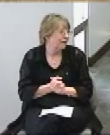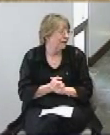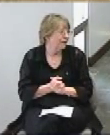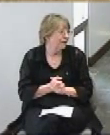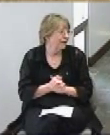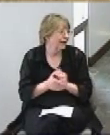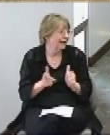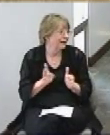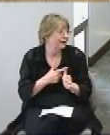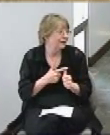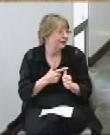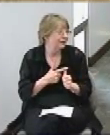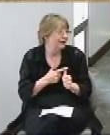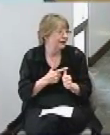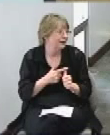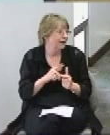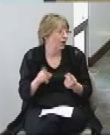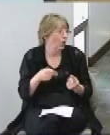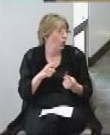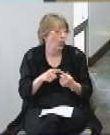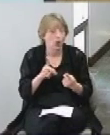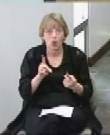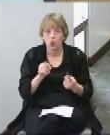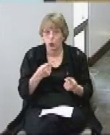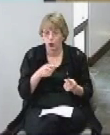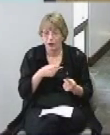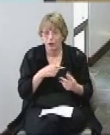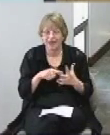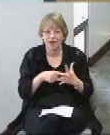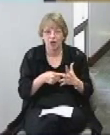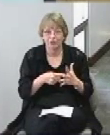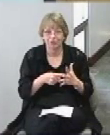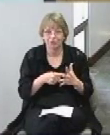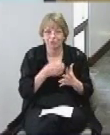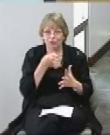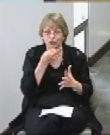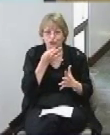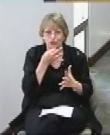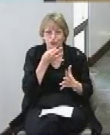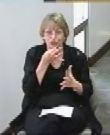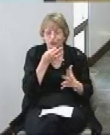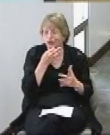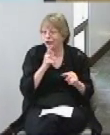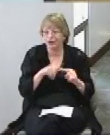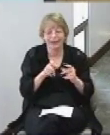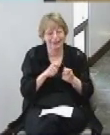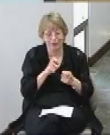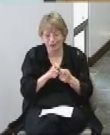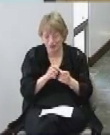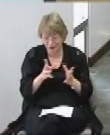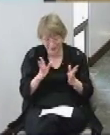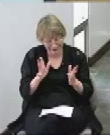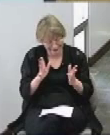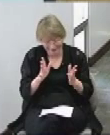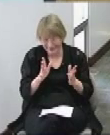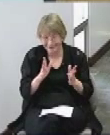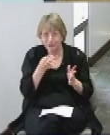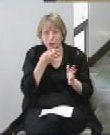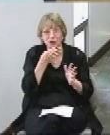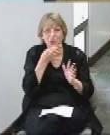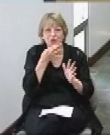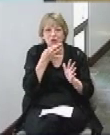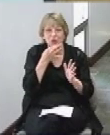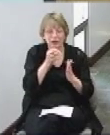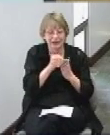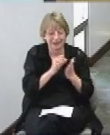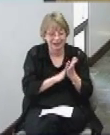first off when are we going to start it'll be soon but I can't be more specific than that our contractor